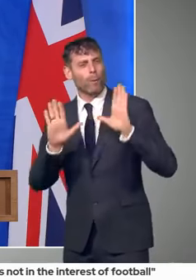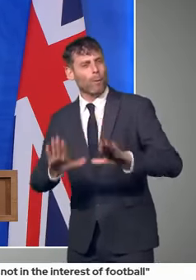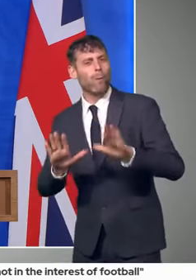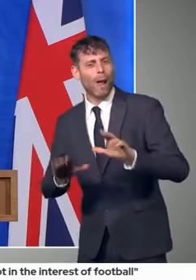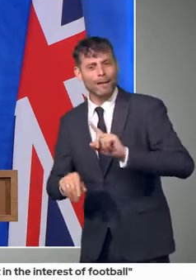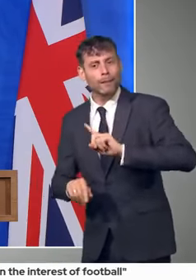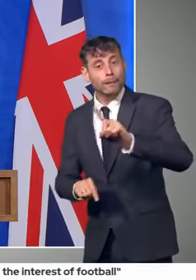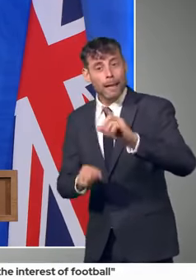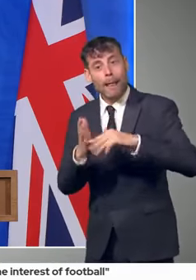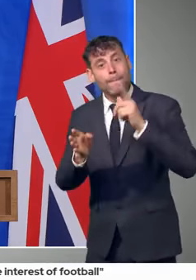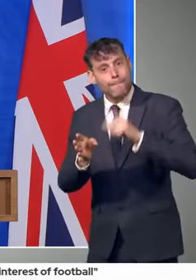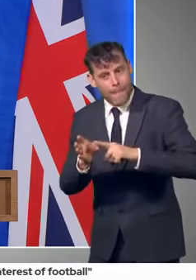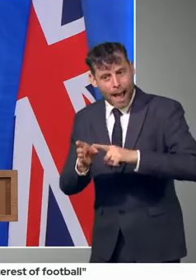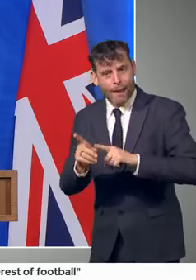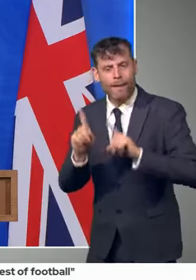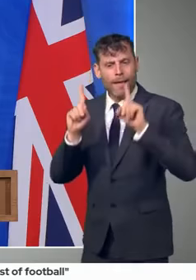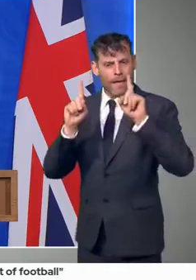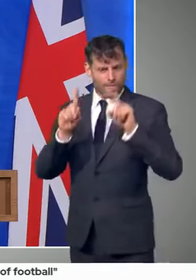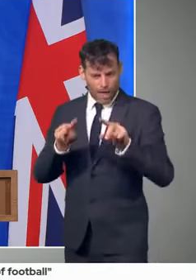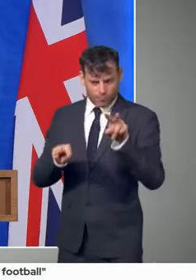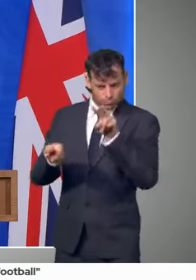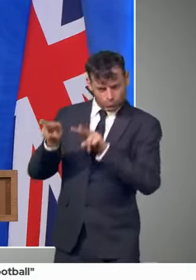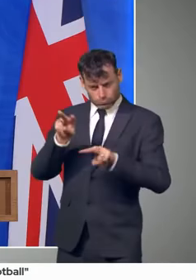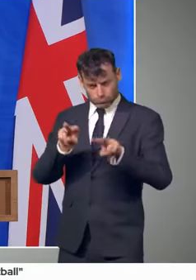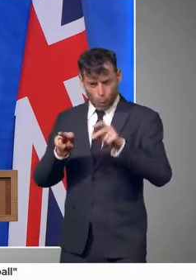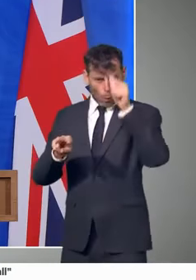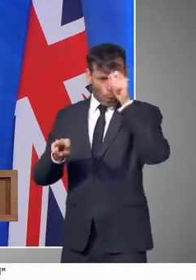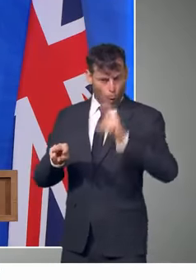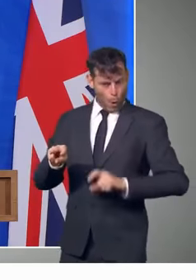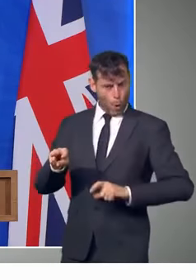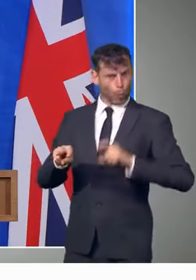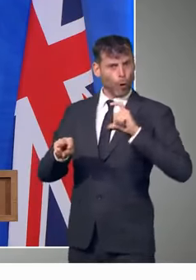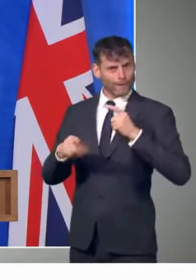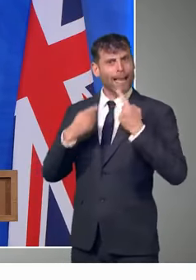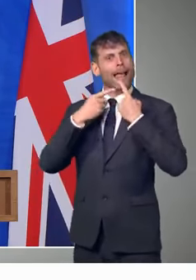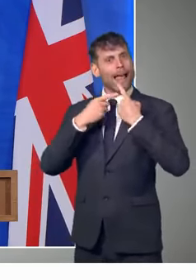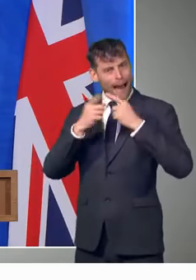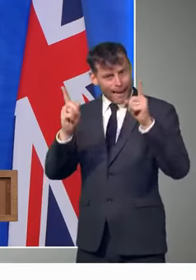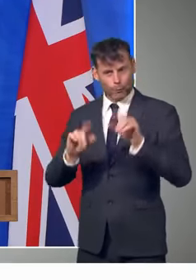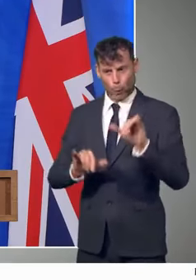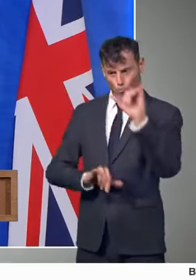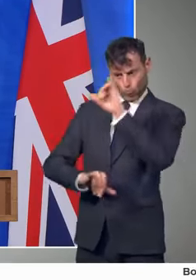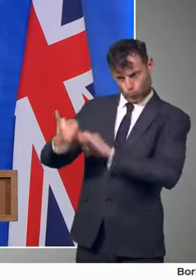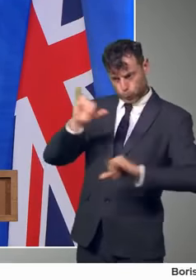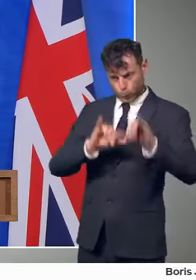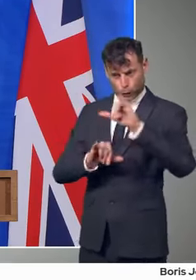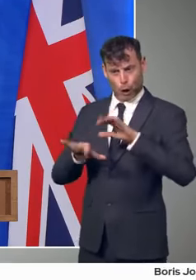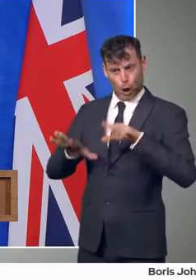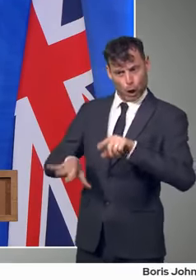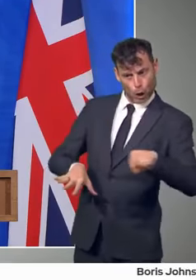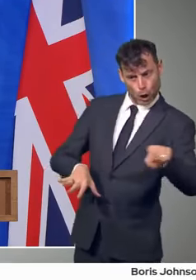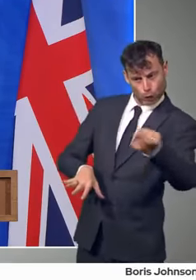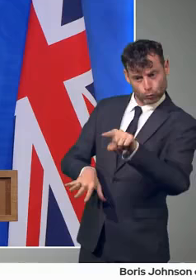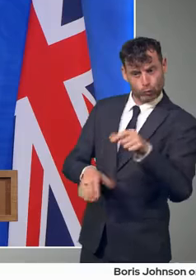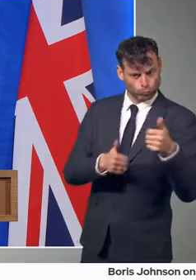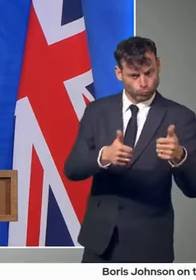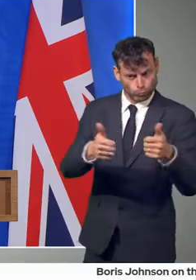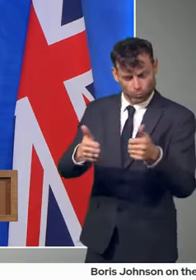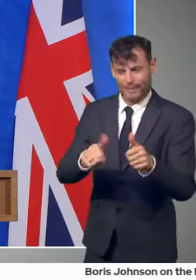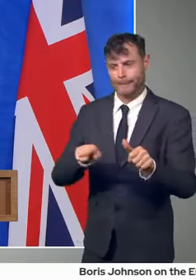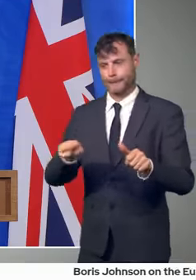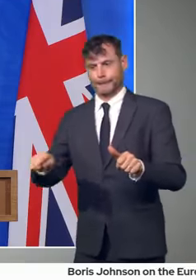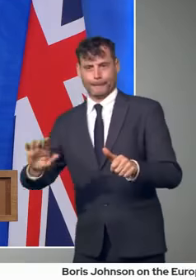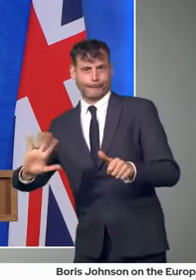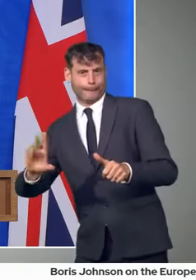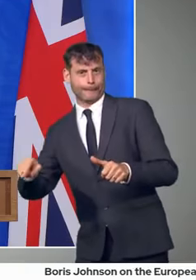can set out which is, which countries are on, on the list. And you can see the, some of the troubles and some of the problems in, that some